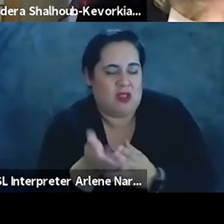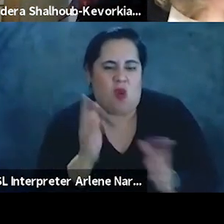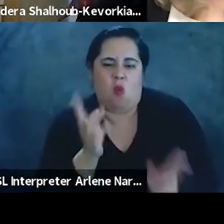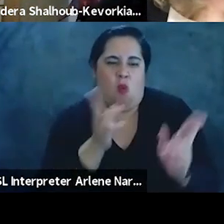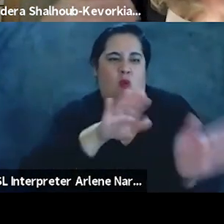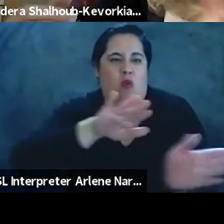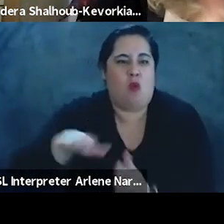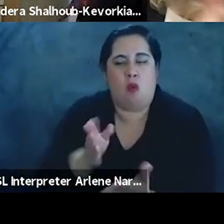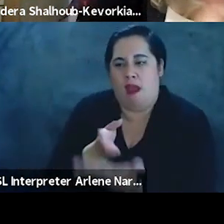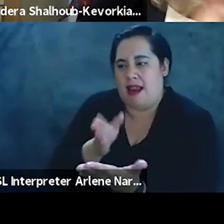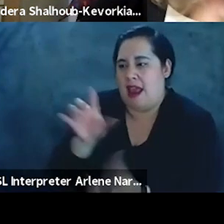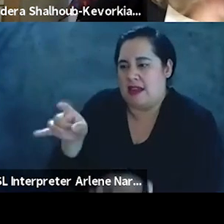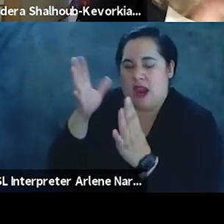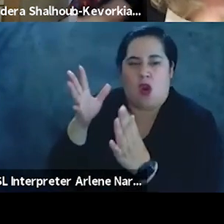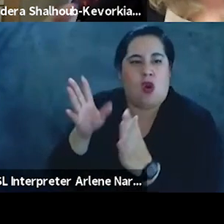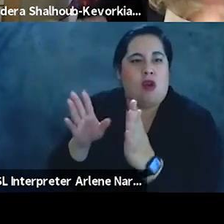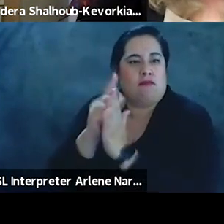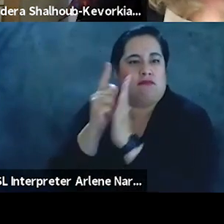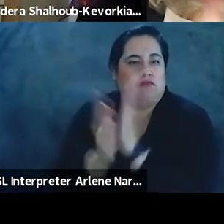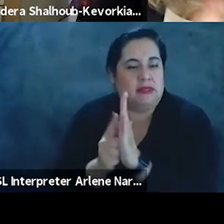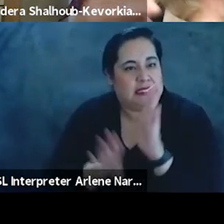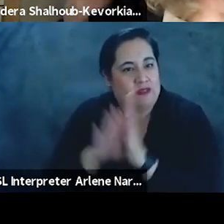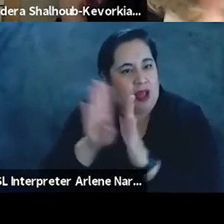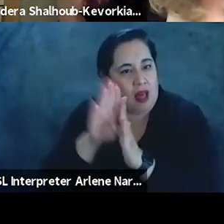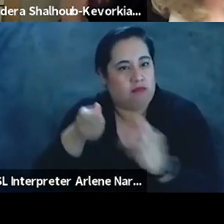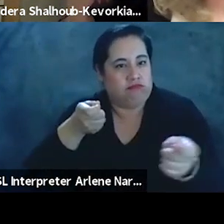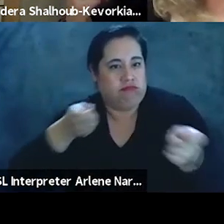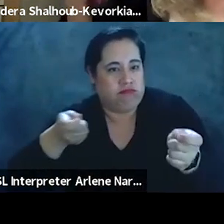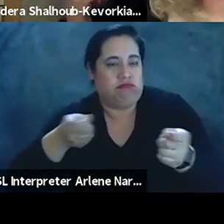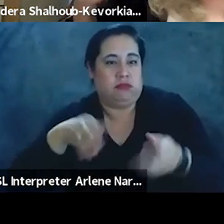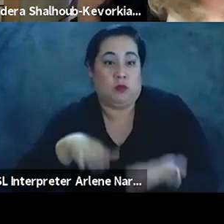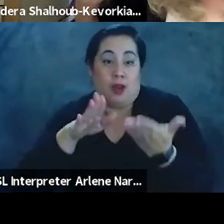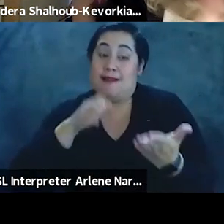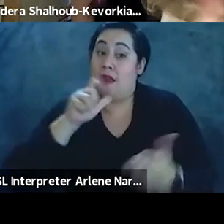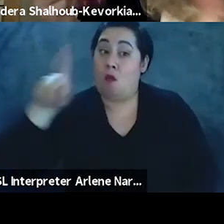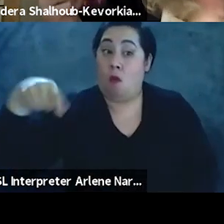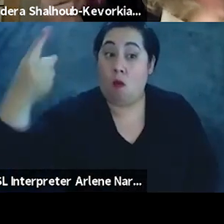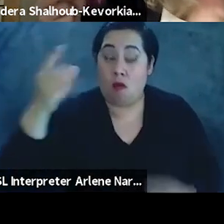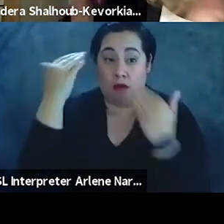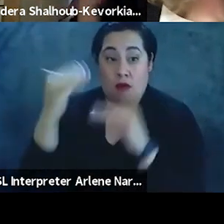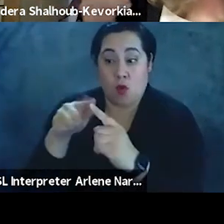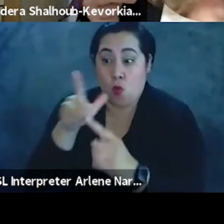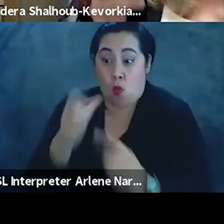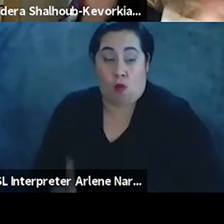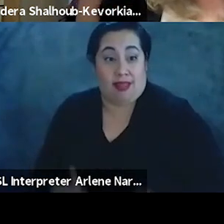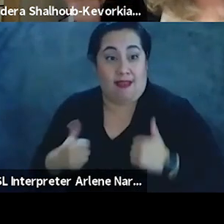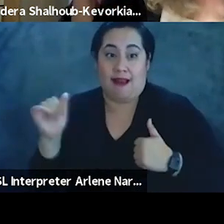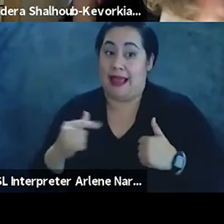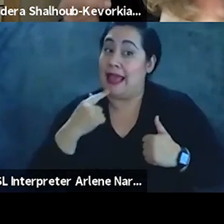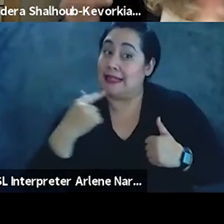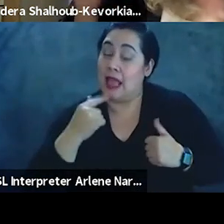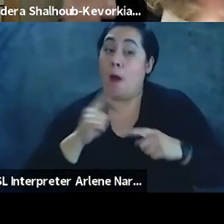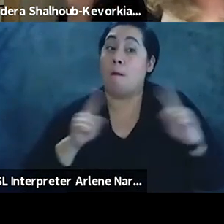legislation, the development of disciplining mechanism, and not only of those living, as I say, but